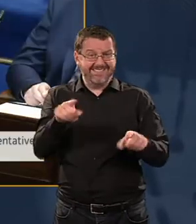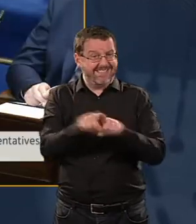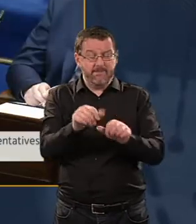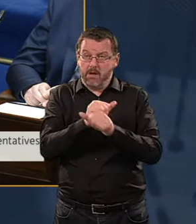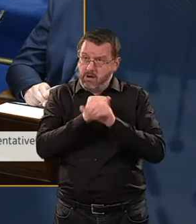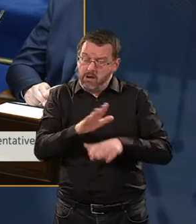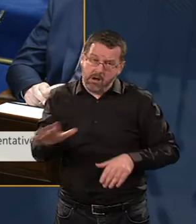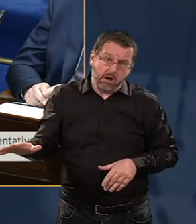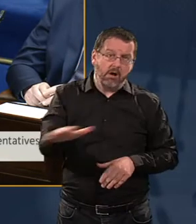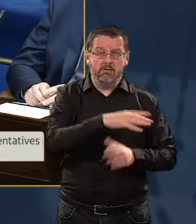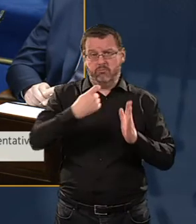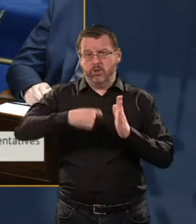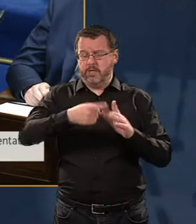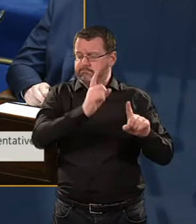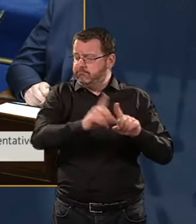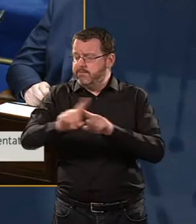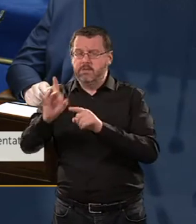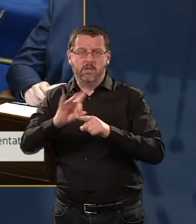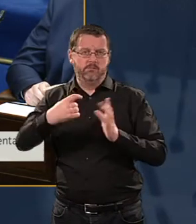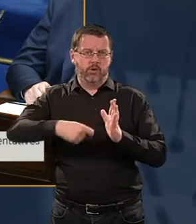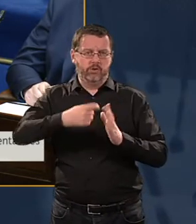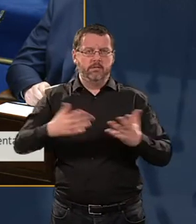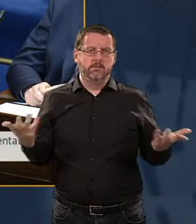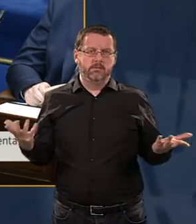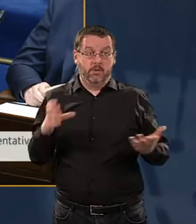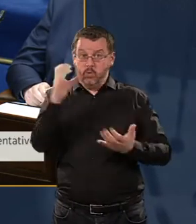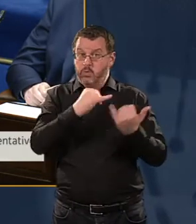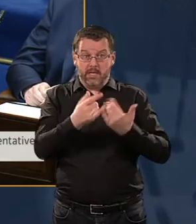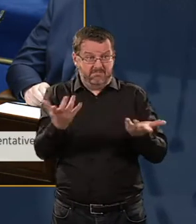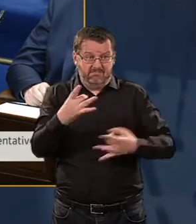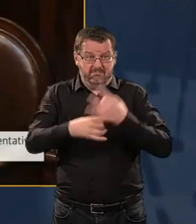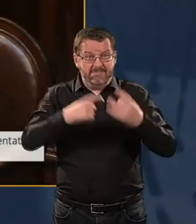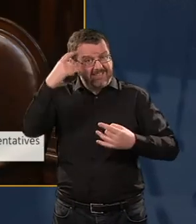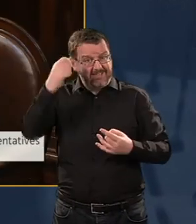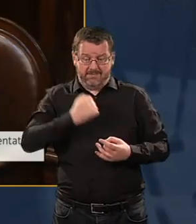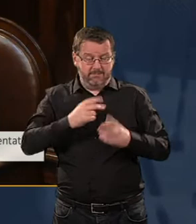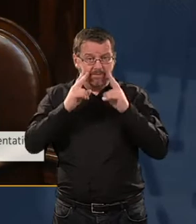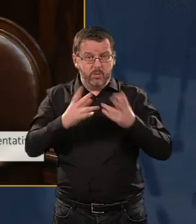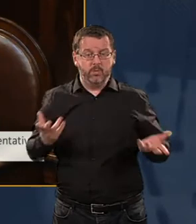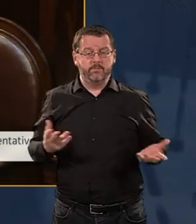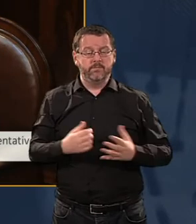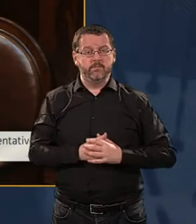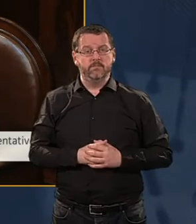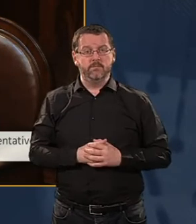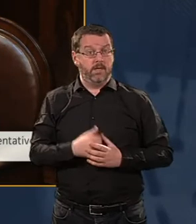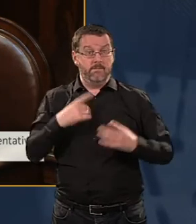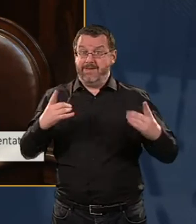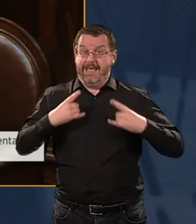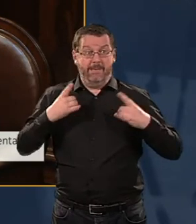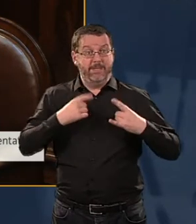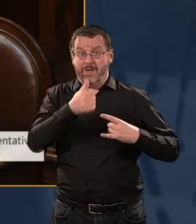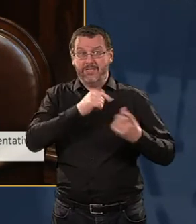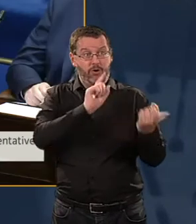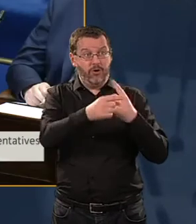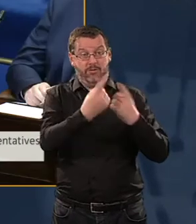all nature, and it appears to be a sensible policy in my view. I'd be delighted to answer these questions,